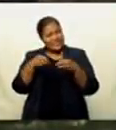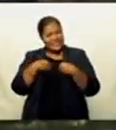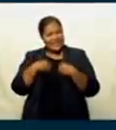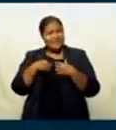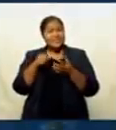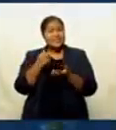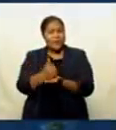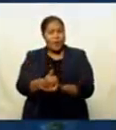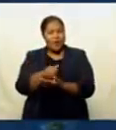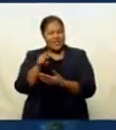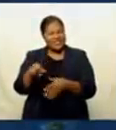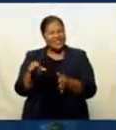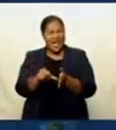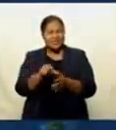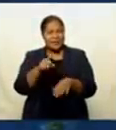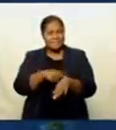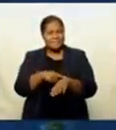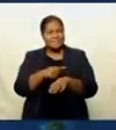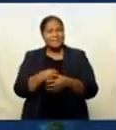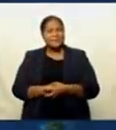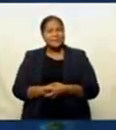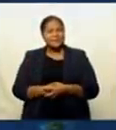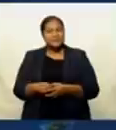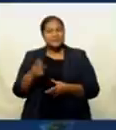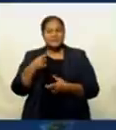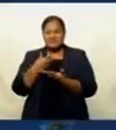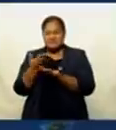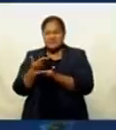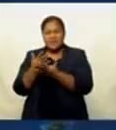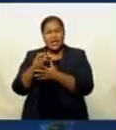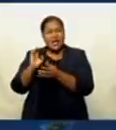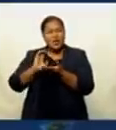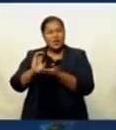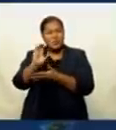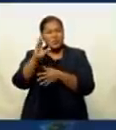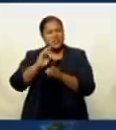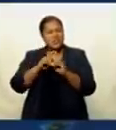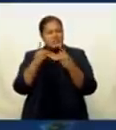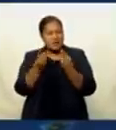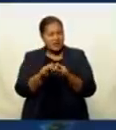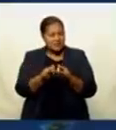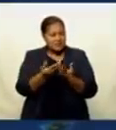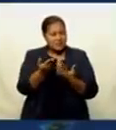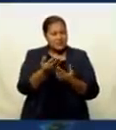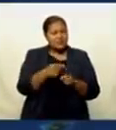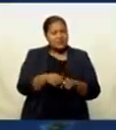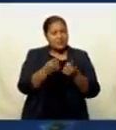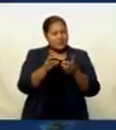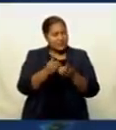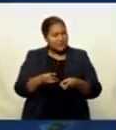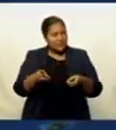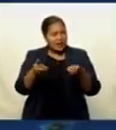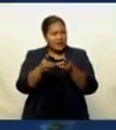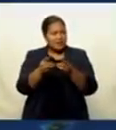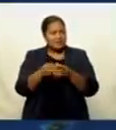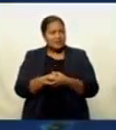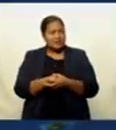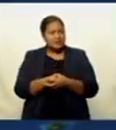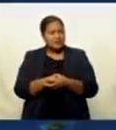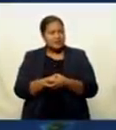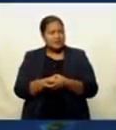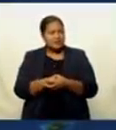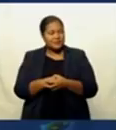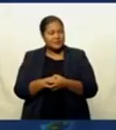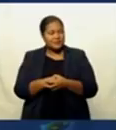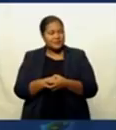times. We're trying to indulge more with the commercial department, with the library department, more with DBC DITO's office